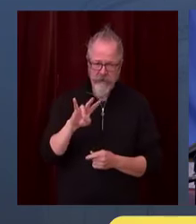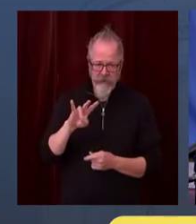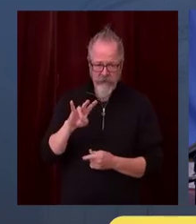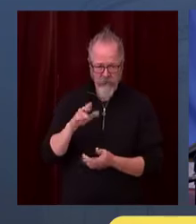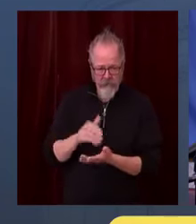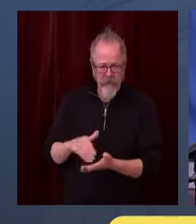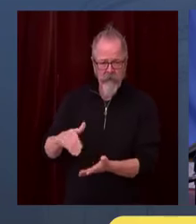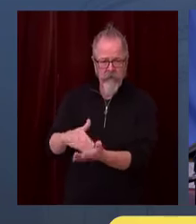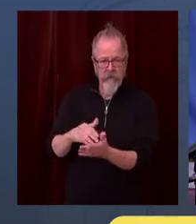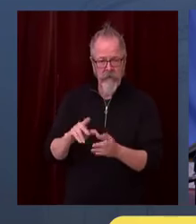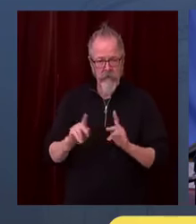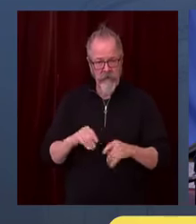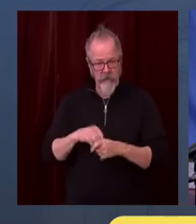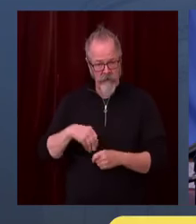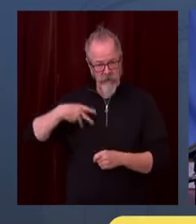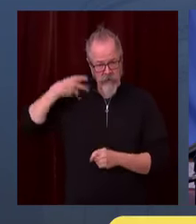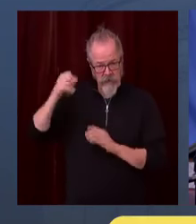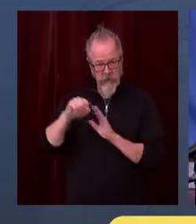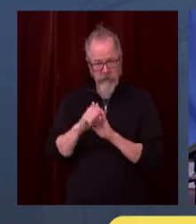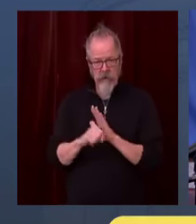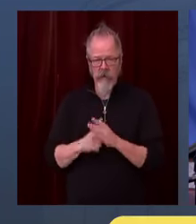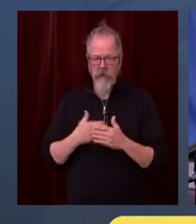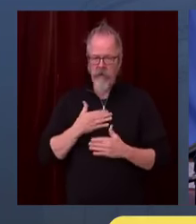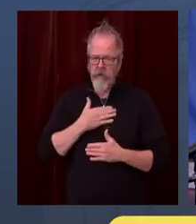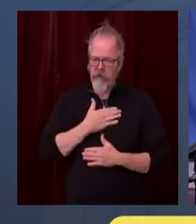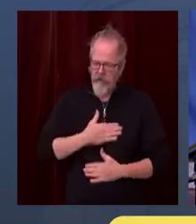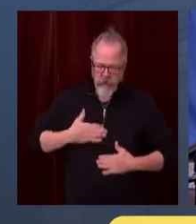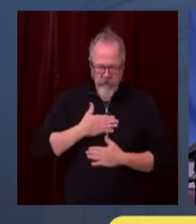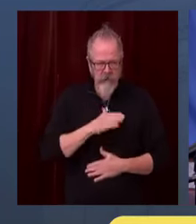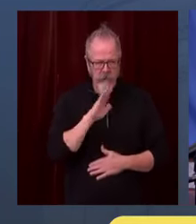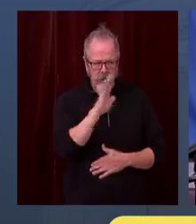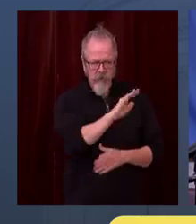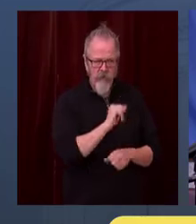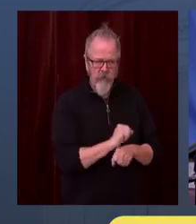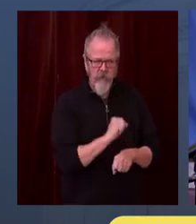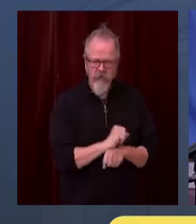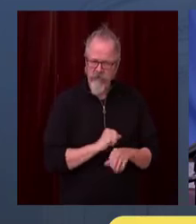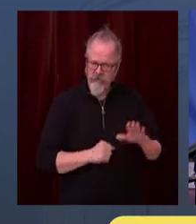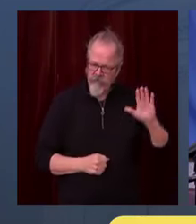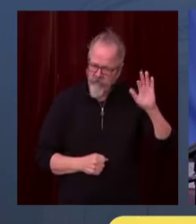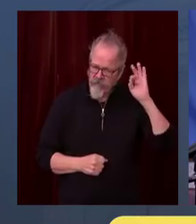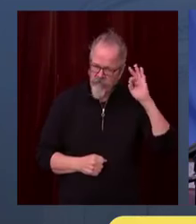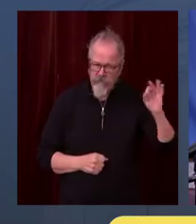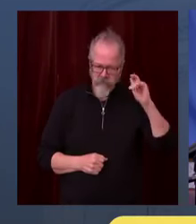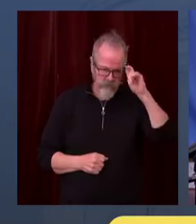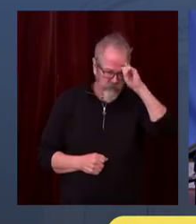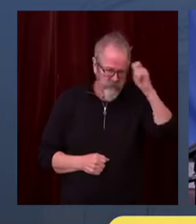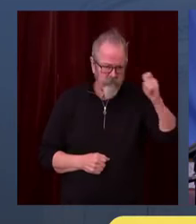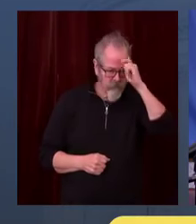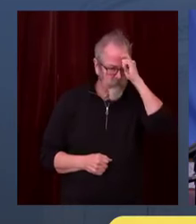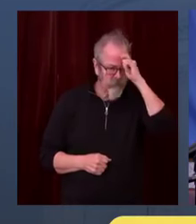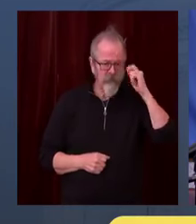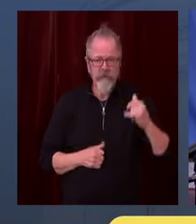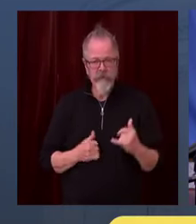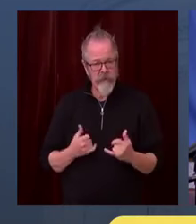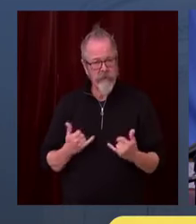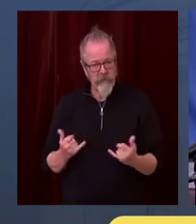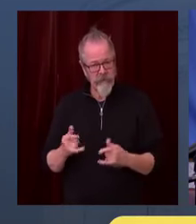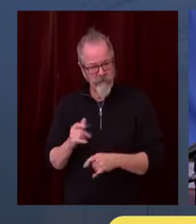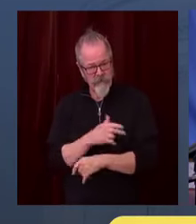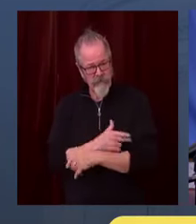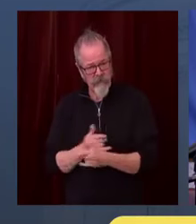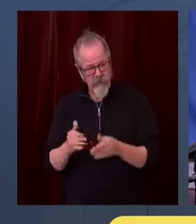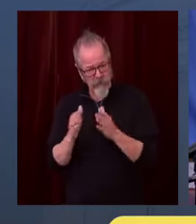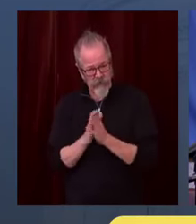and I, for one, think that's a fair request to help you out a little bit here, and I hope